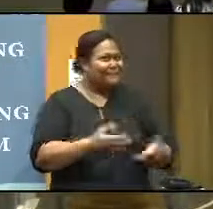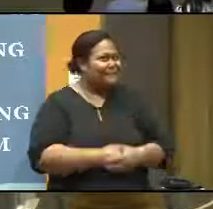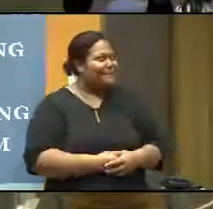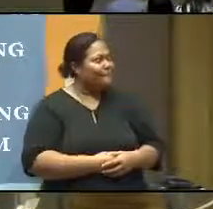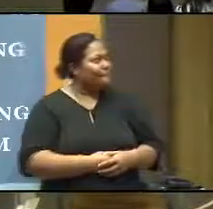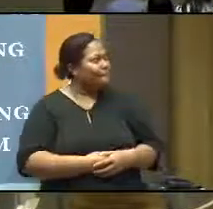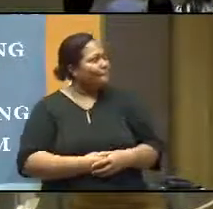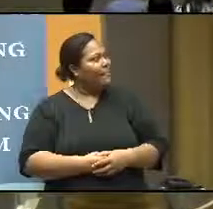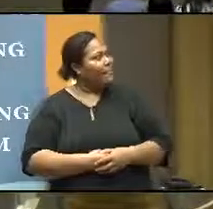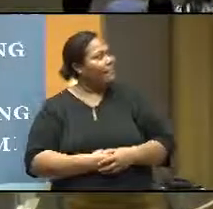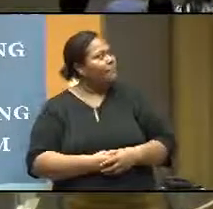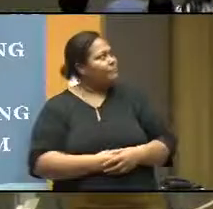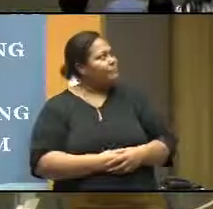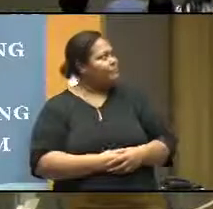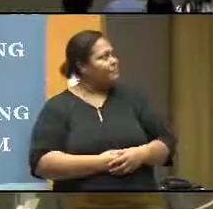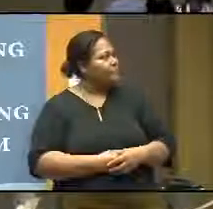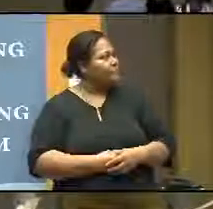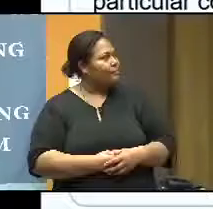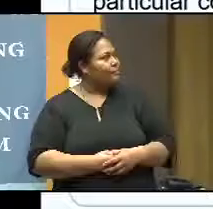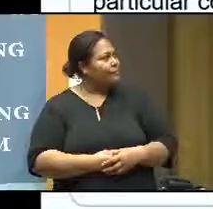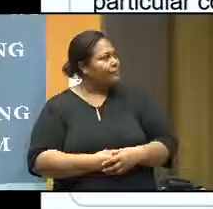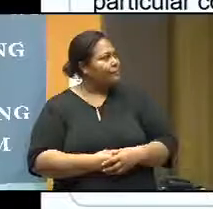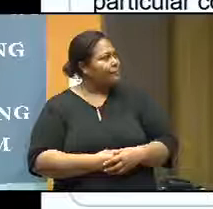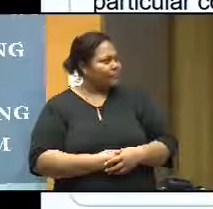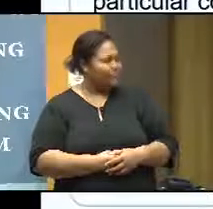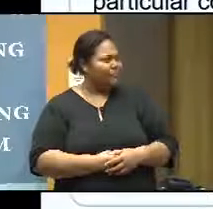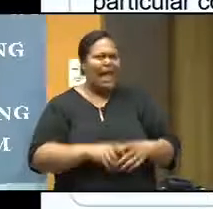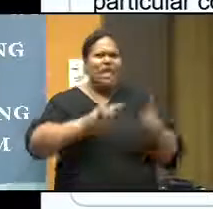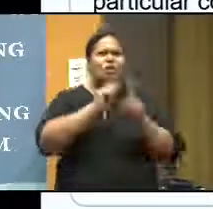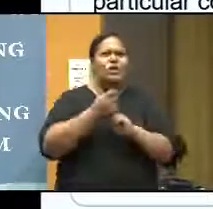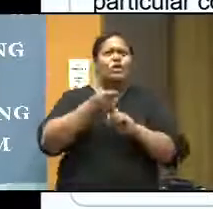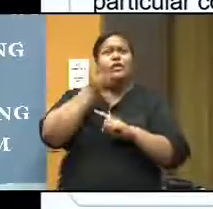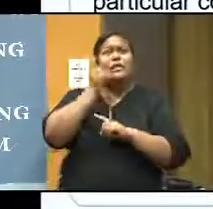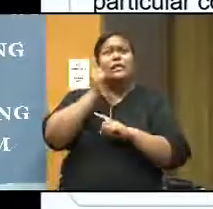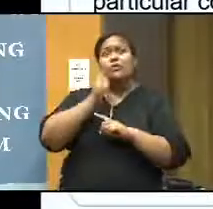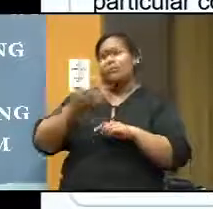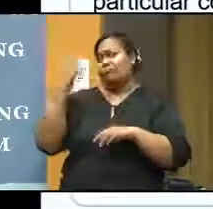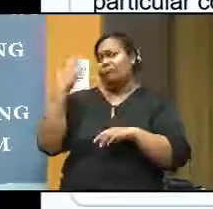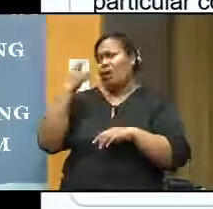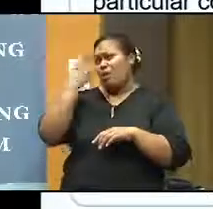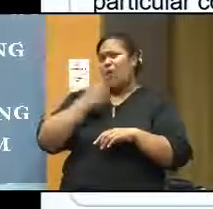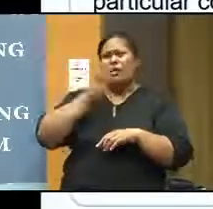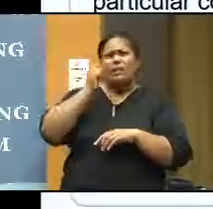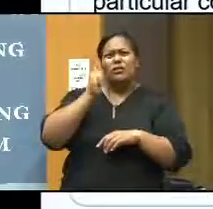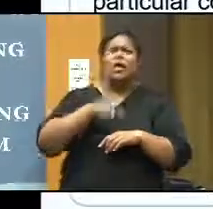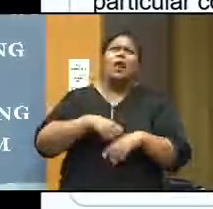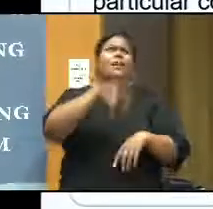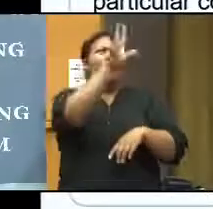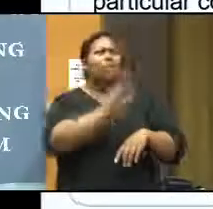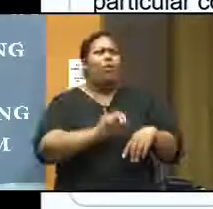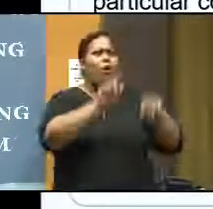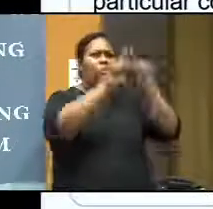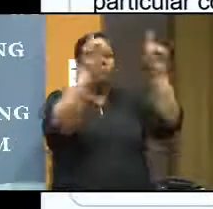very traditional student, very, from a traditional teacher, where the teachers will draw the diagram one by